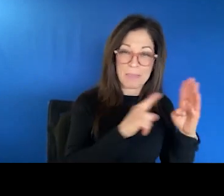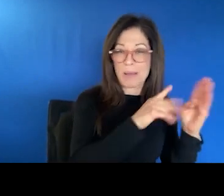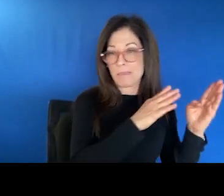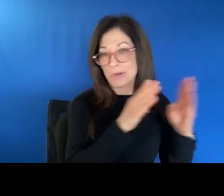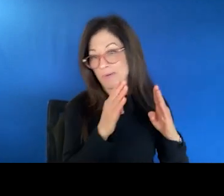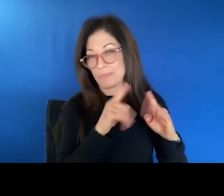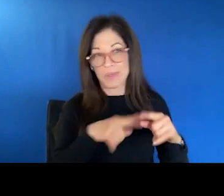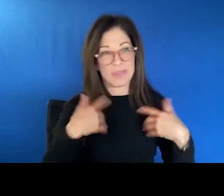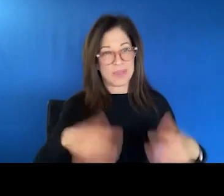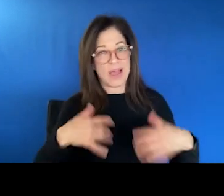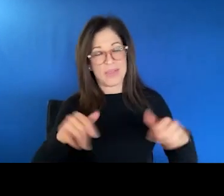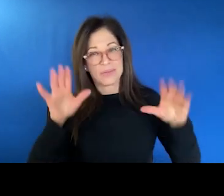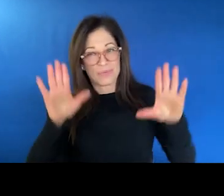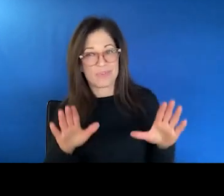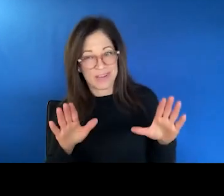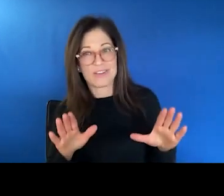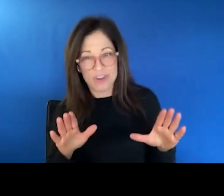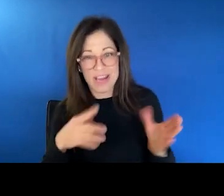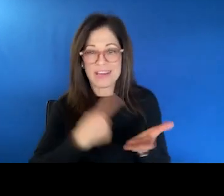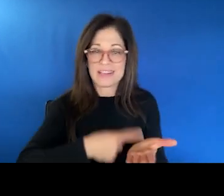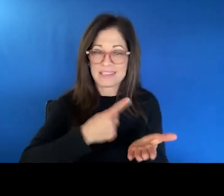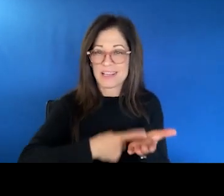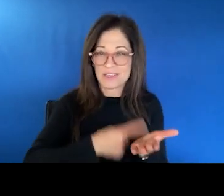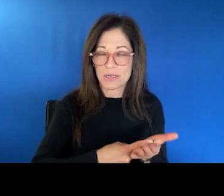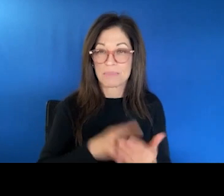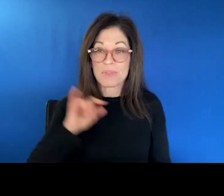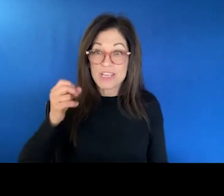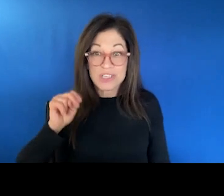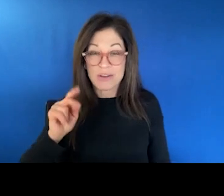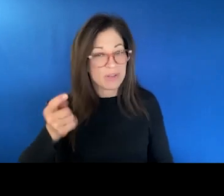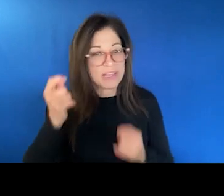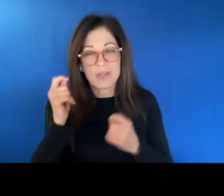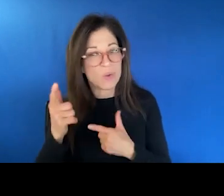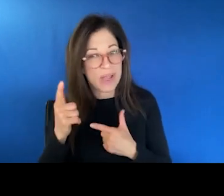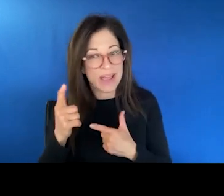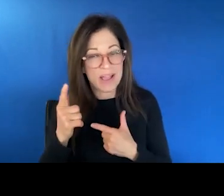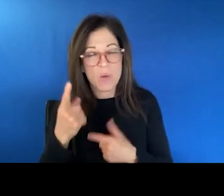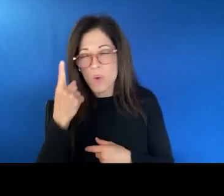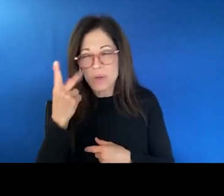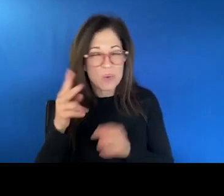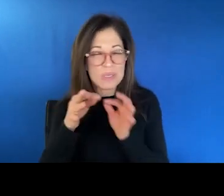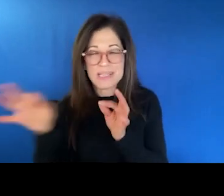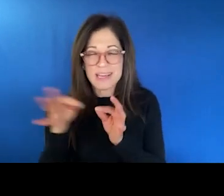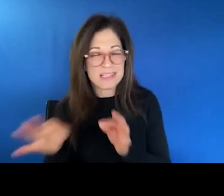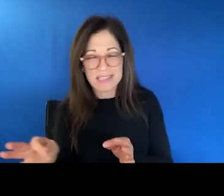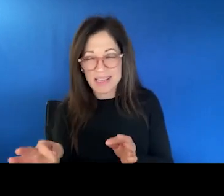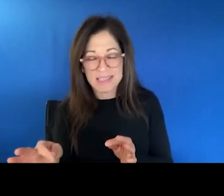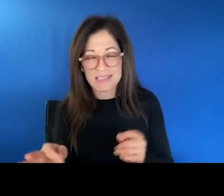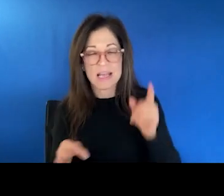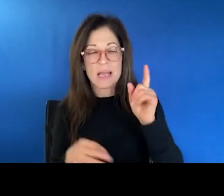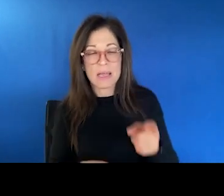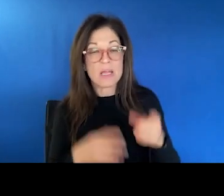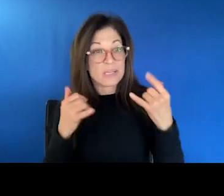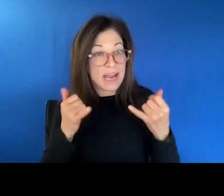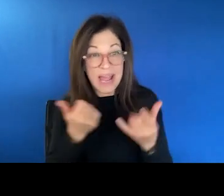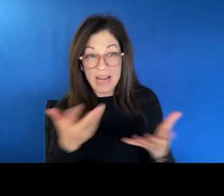rich. Really great discussion. Jen, quick, just a sentence or two, going through the discussion day, anything that